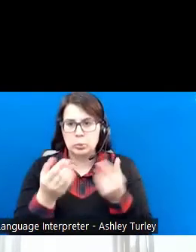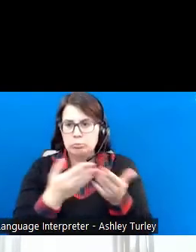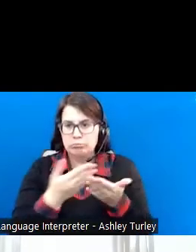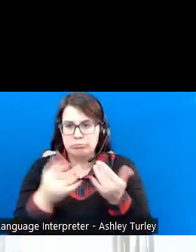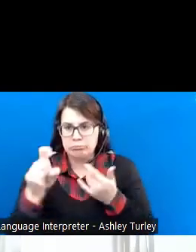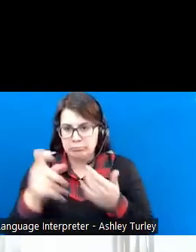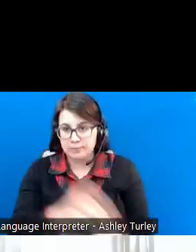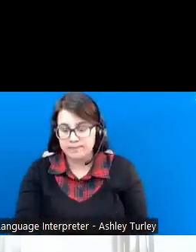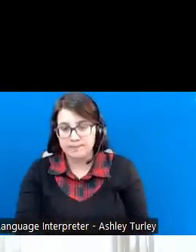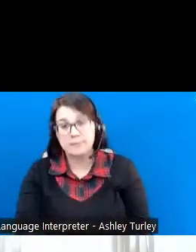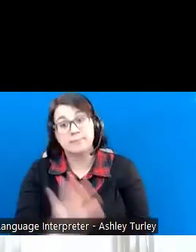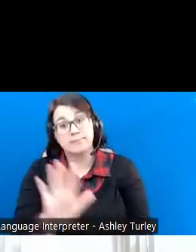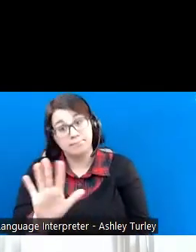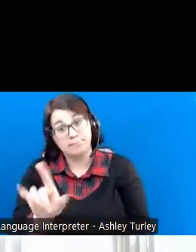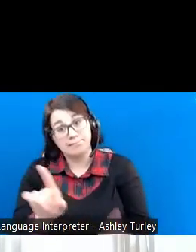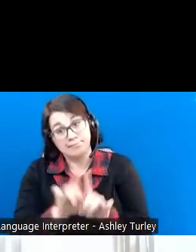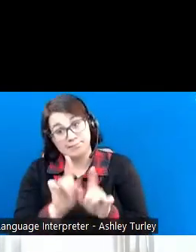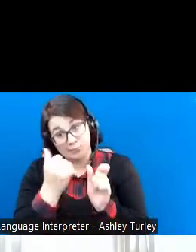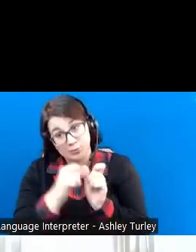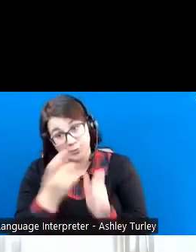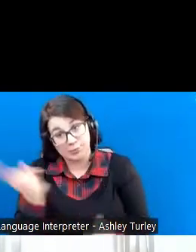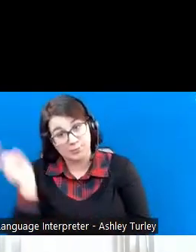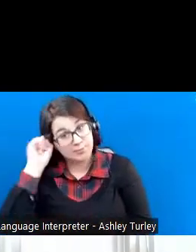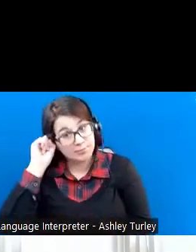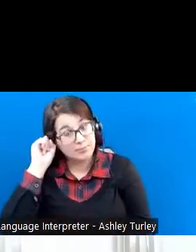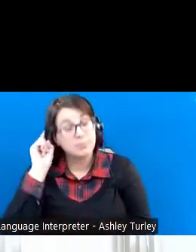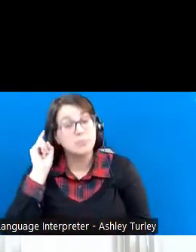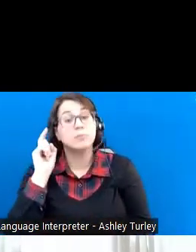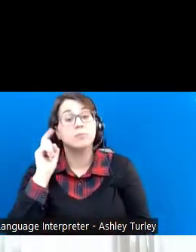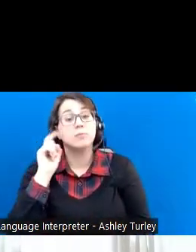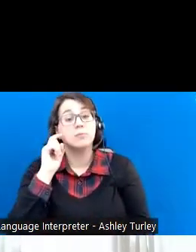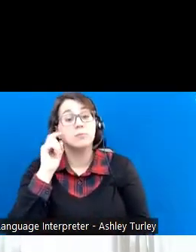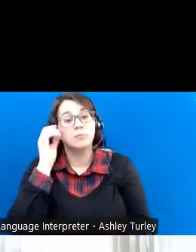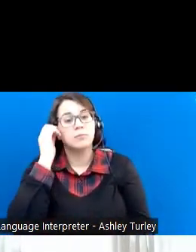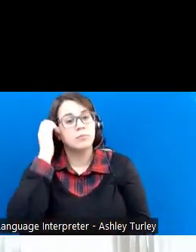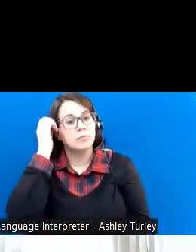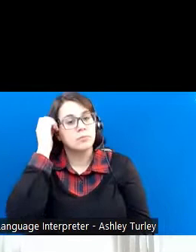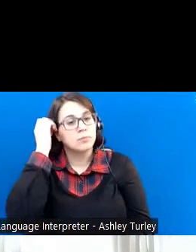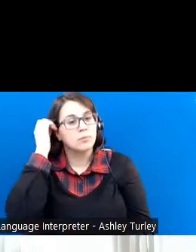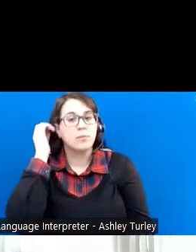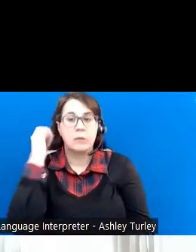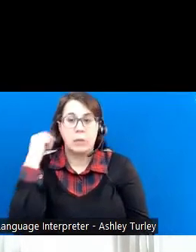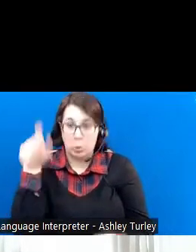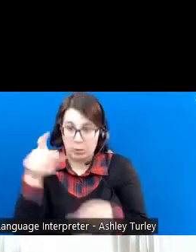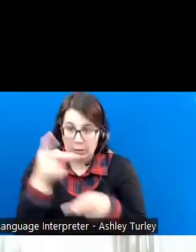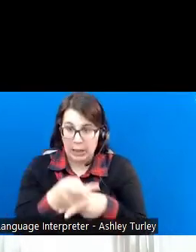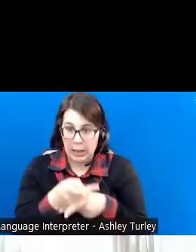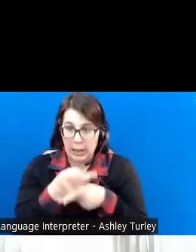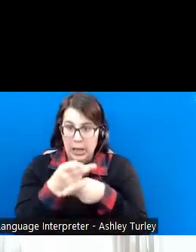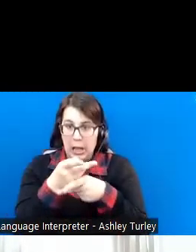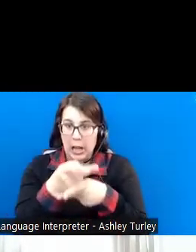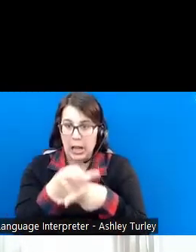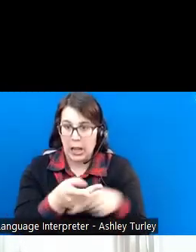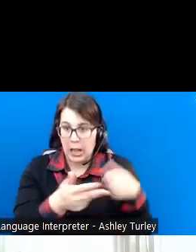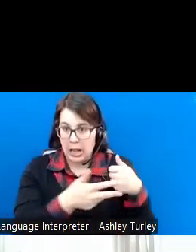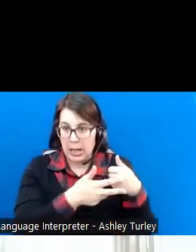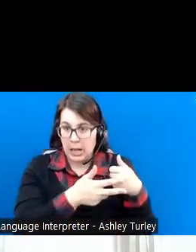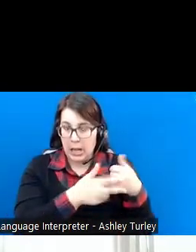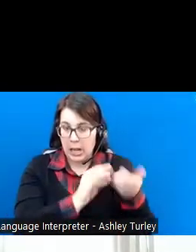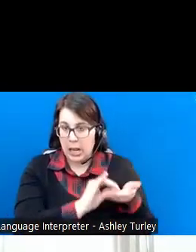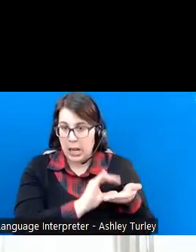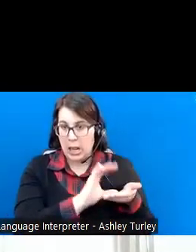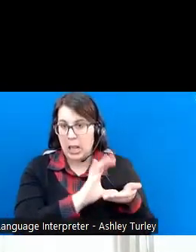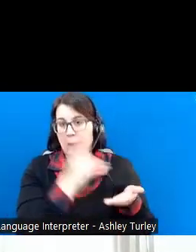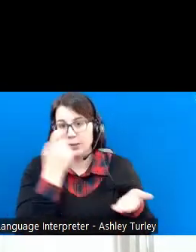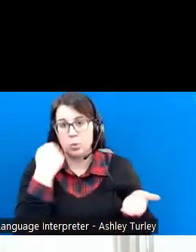Now, keeping in mind that we want to make sure that we watch how much we start saving. And we're going to talk